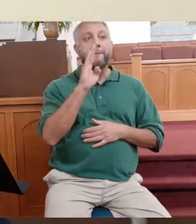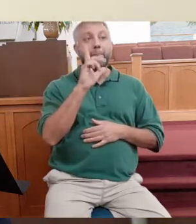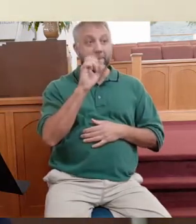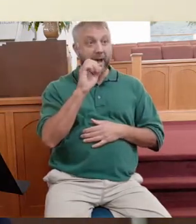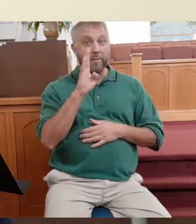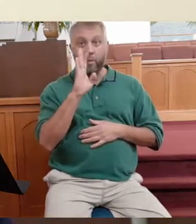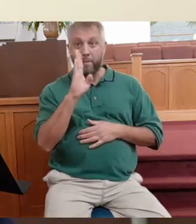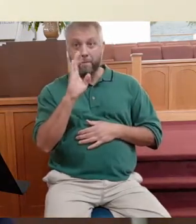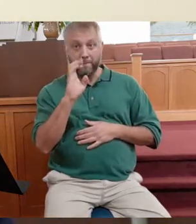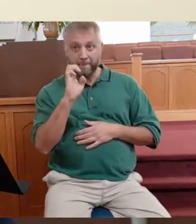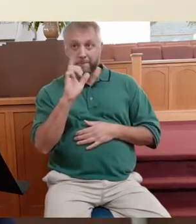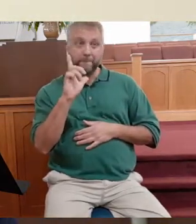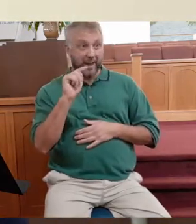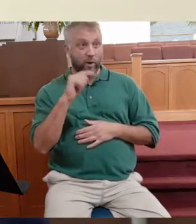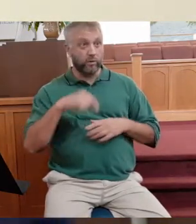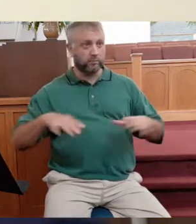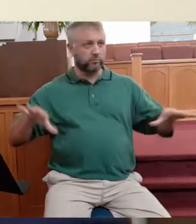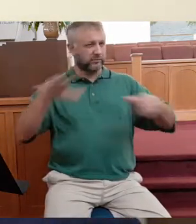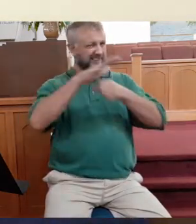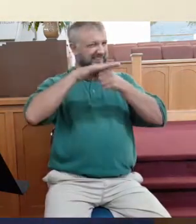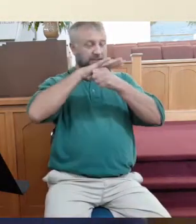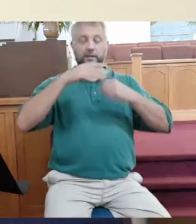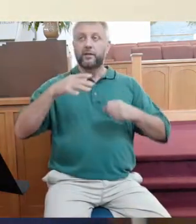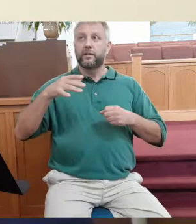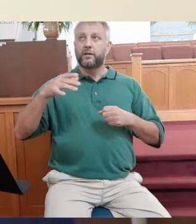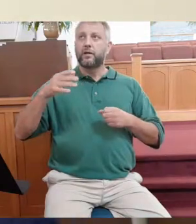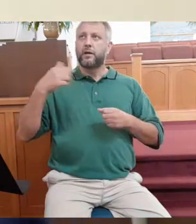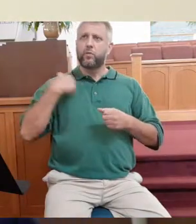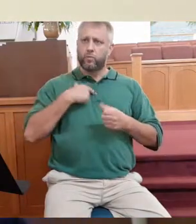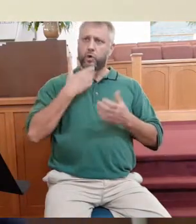things. Because we've been, quote, unquote, good.